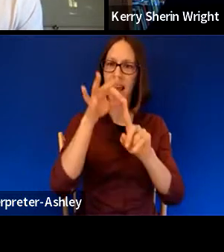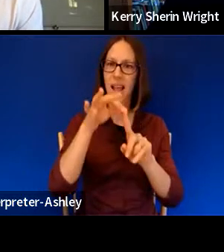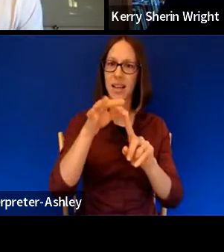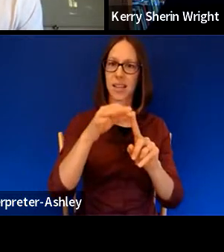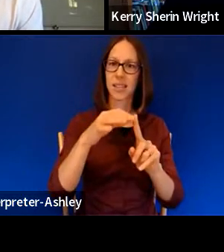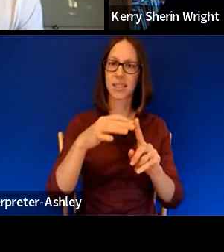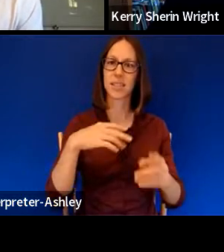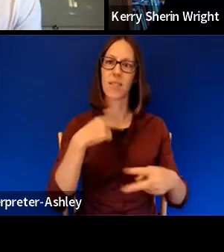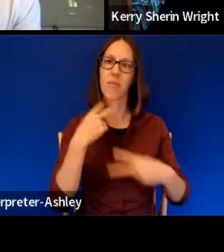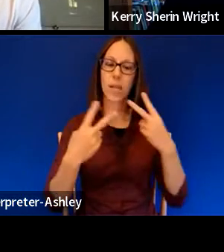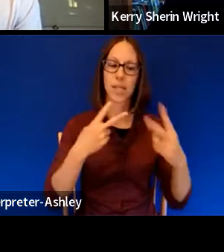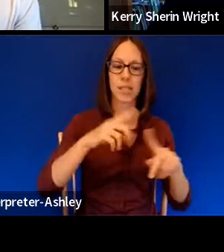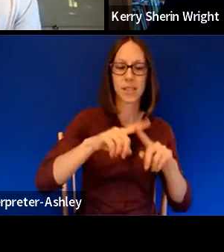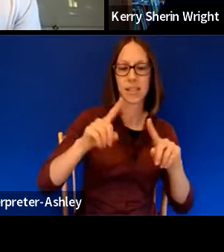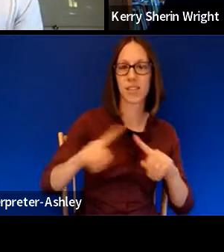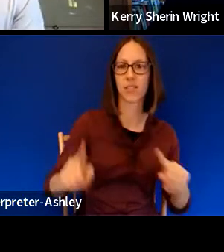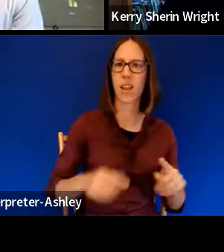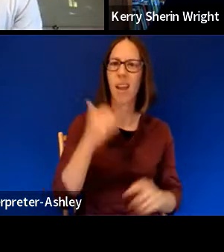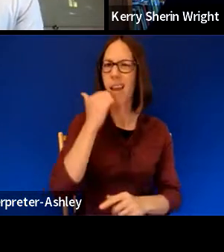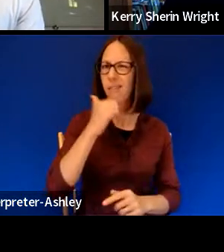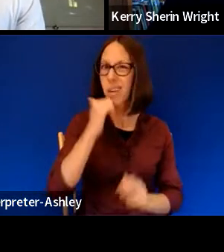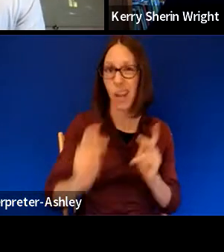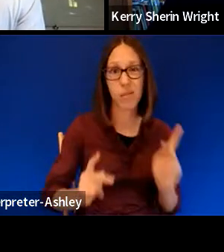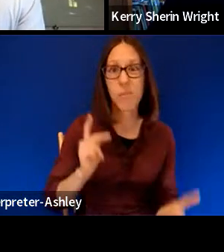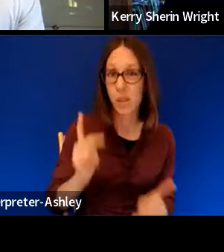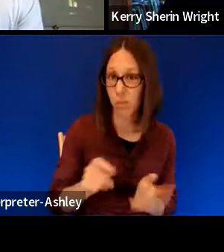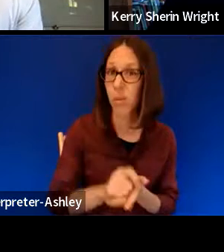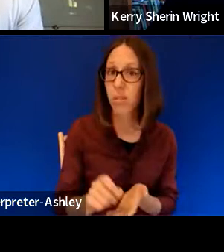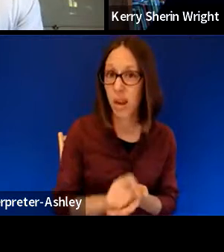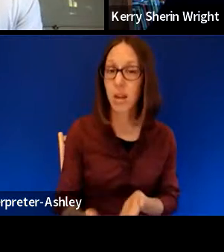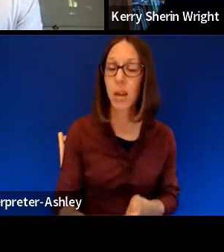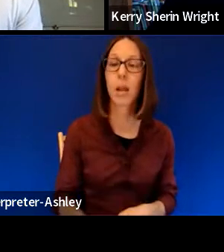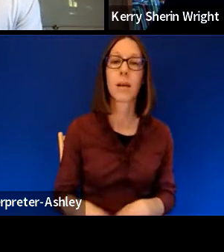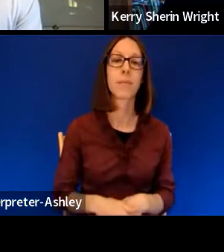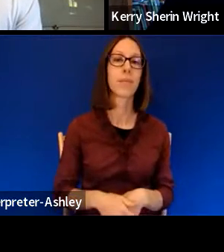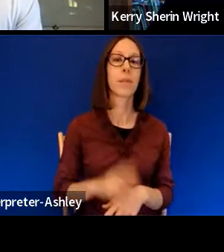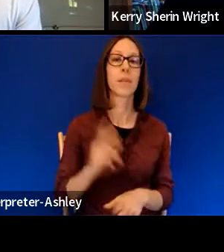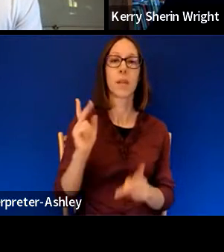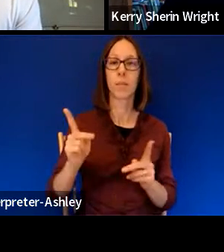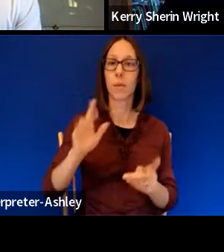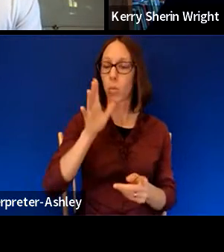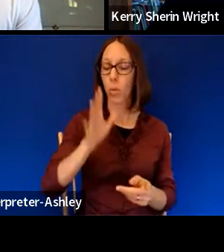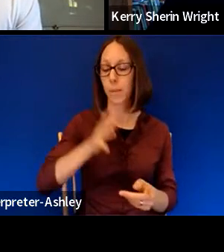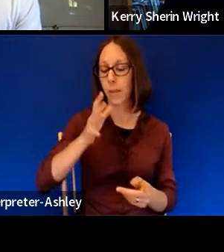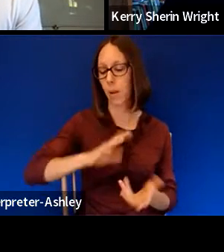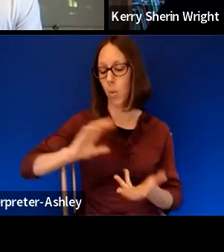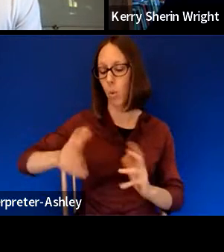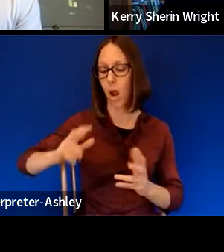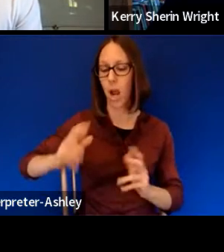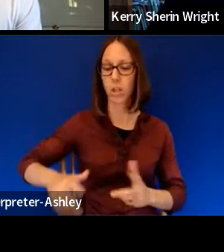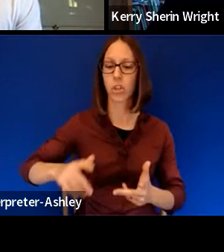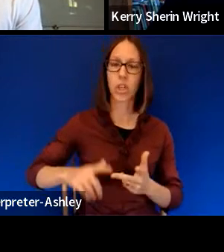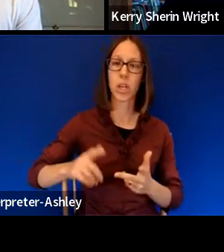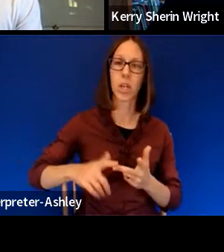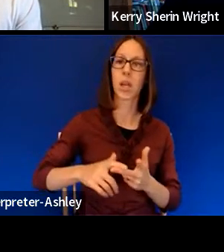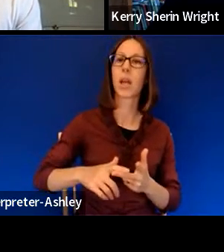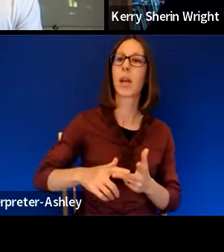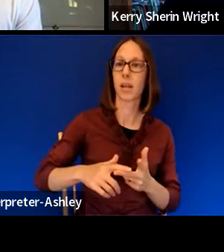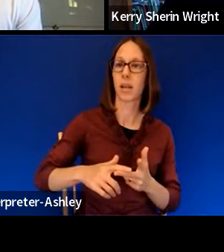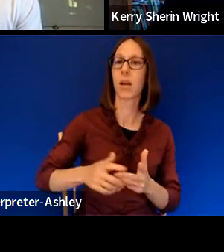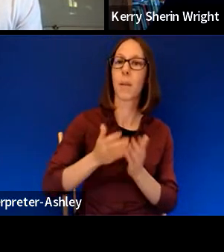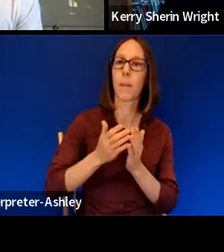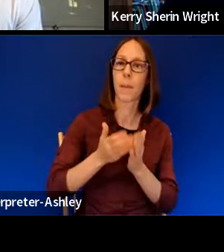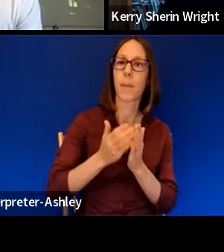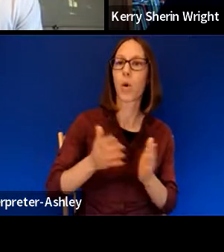meant writing about everyday folks, um, you know, washerwomen and porters and, uh, uh,